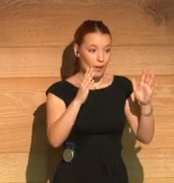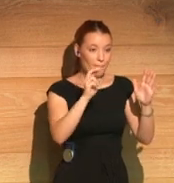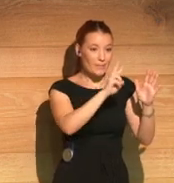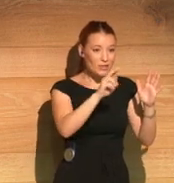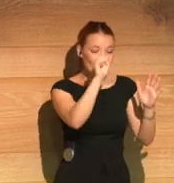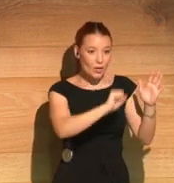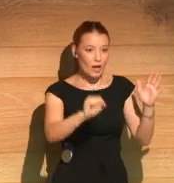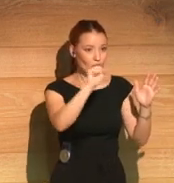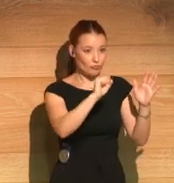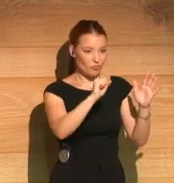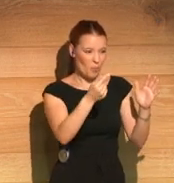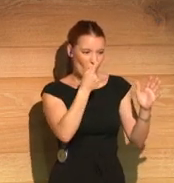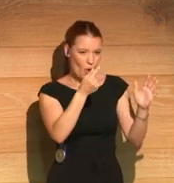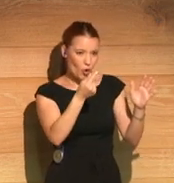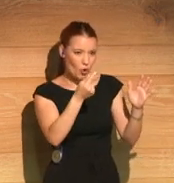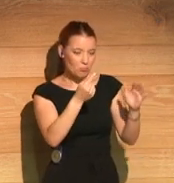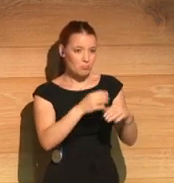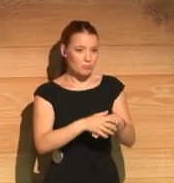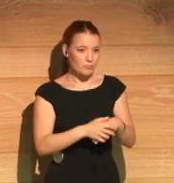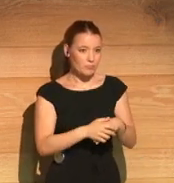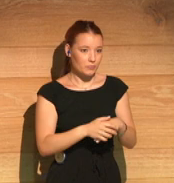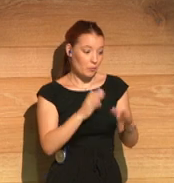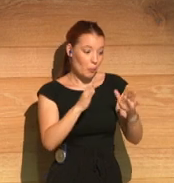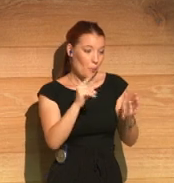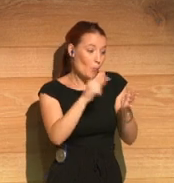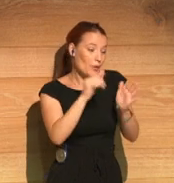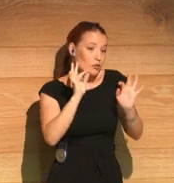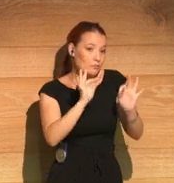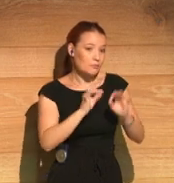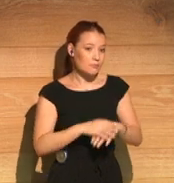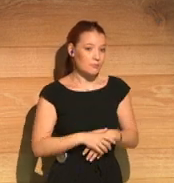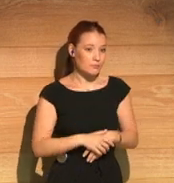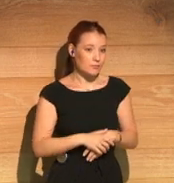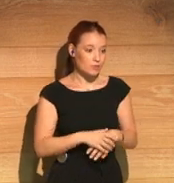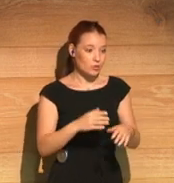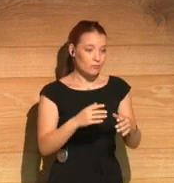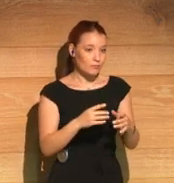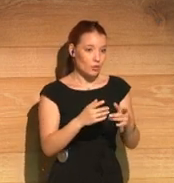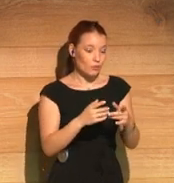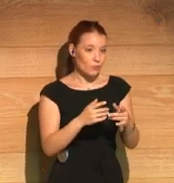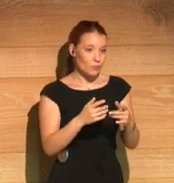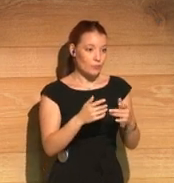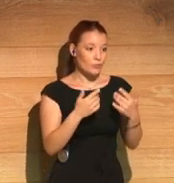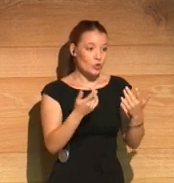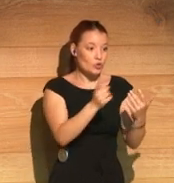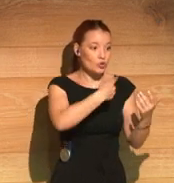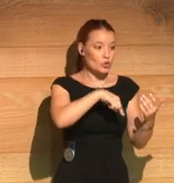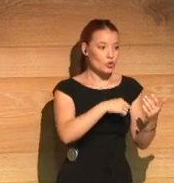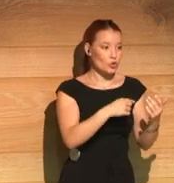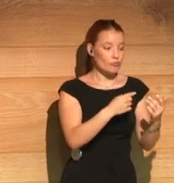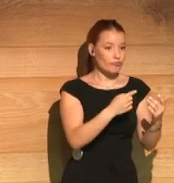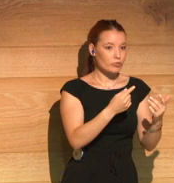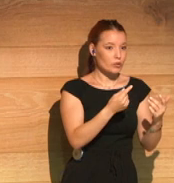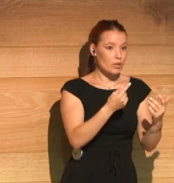terms, we were going from a criminal offence to the first country in the world to actually